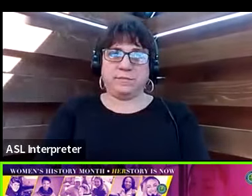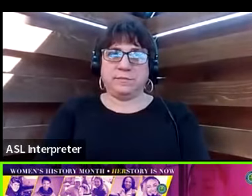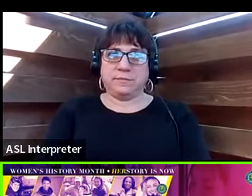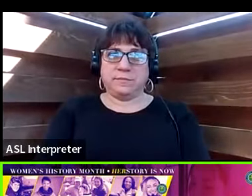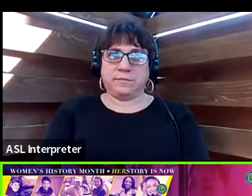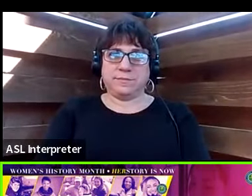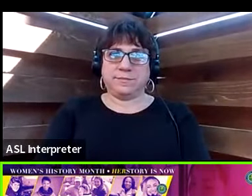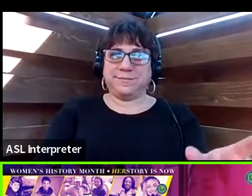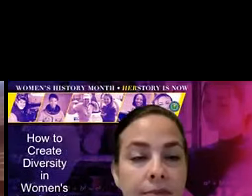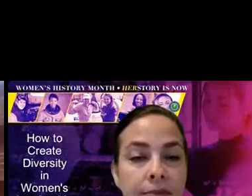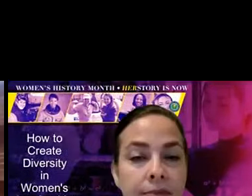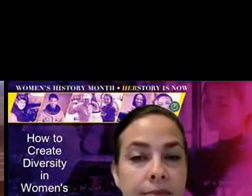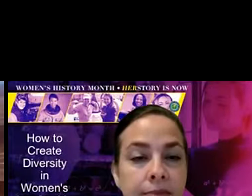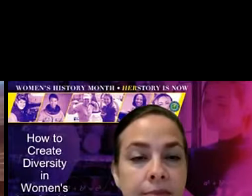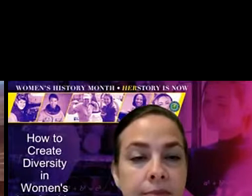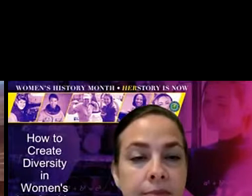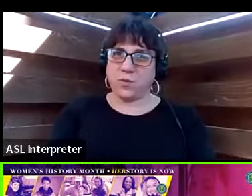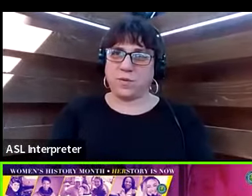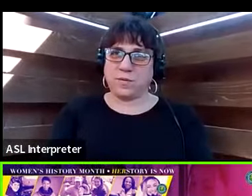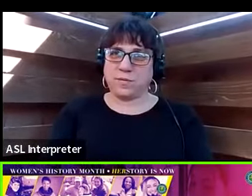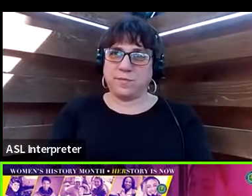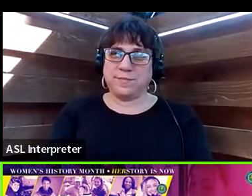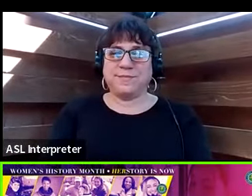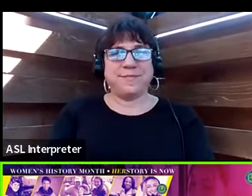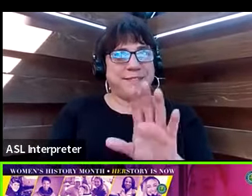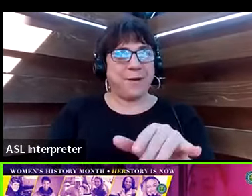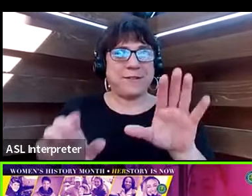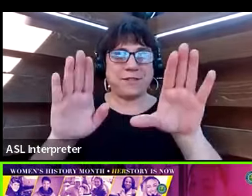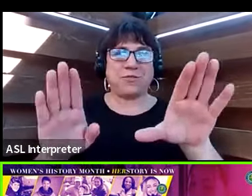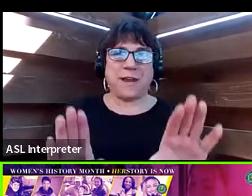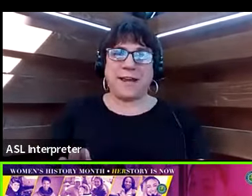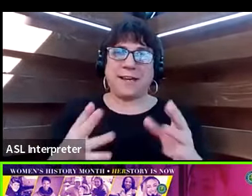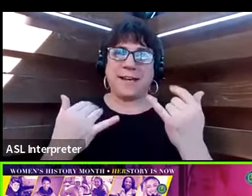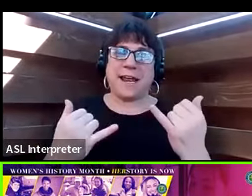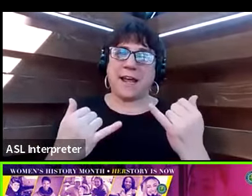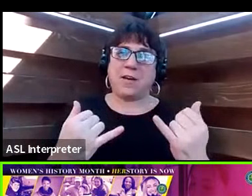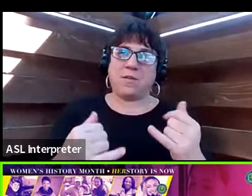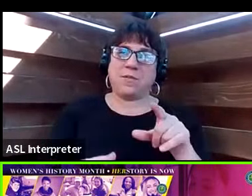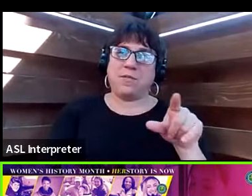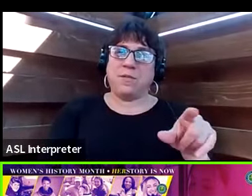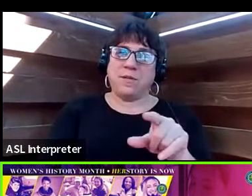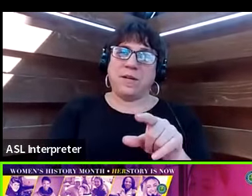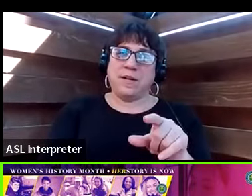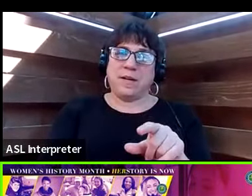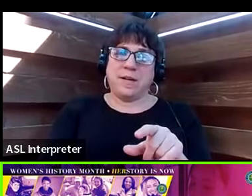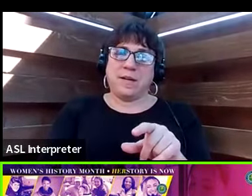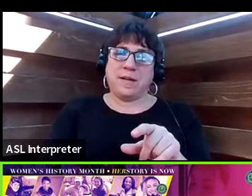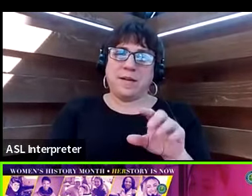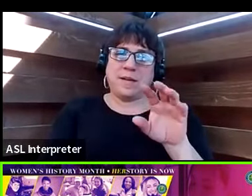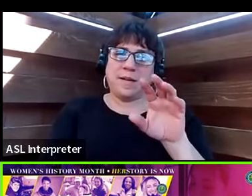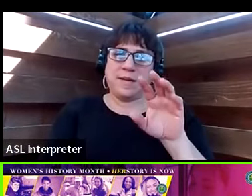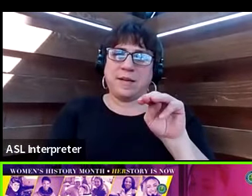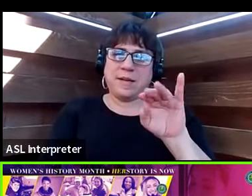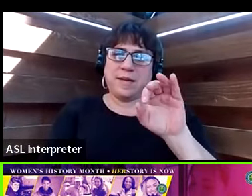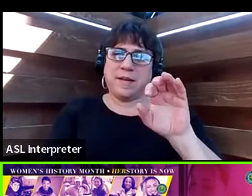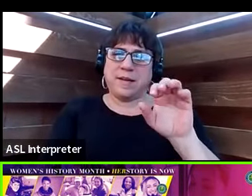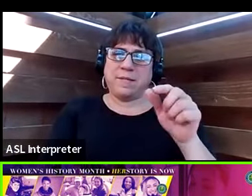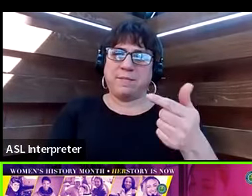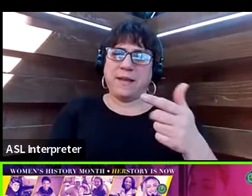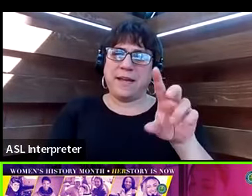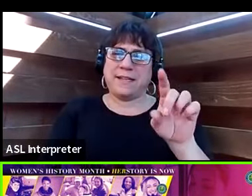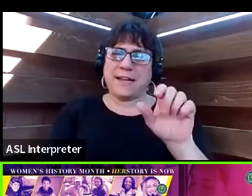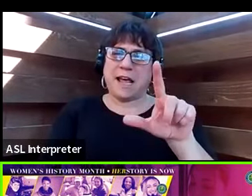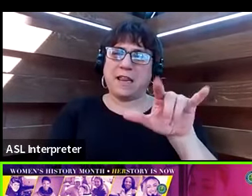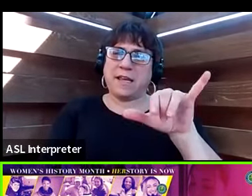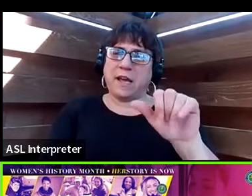Thank you. That was great. So I'm going to turn to you, McDalia. What are some creative ideas that